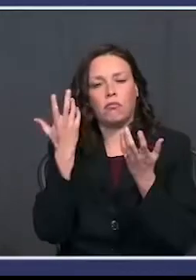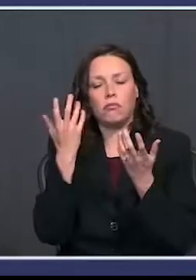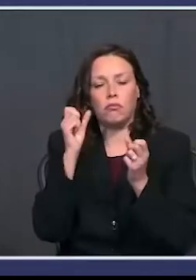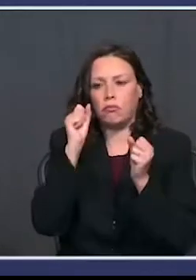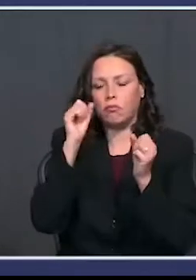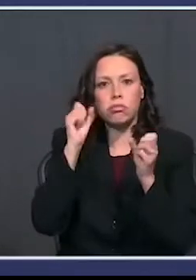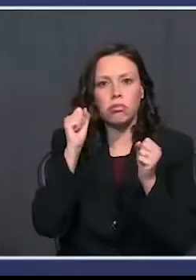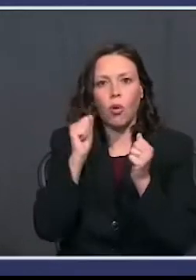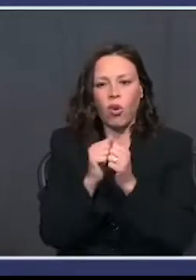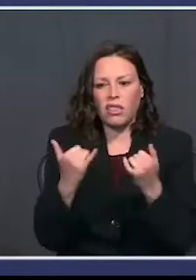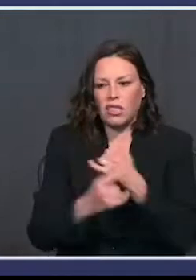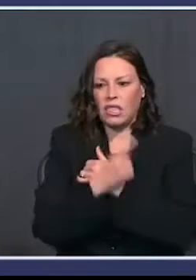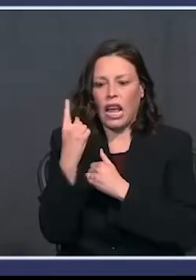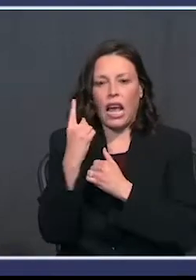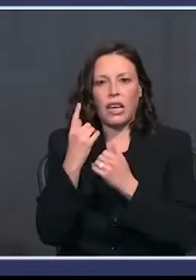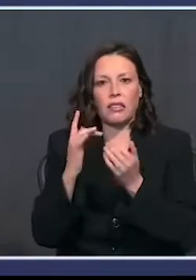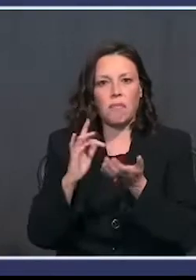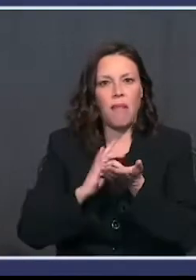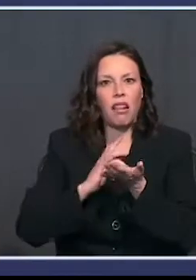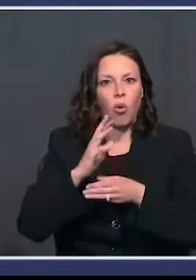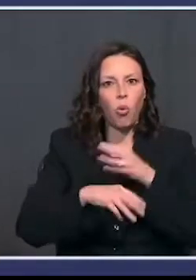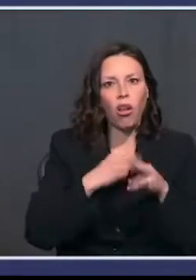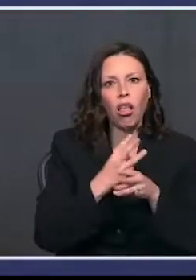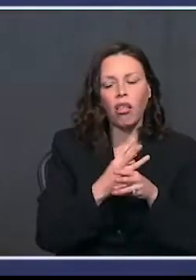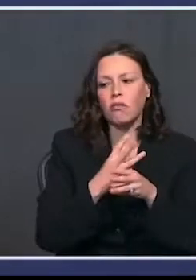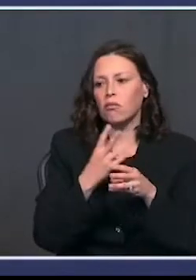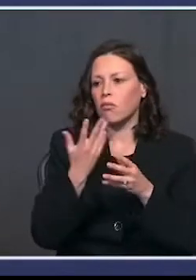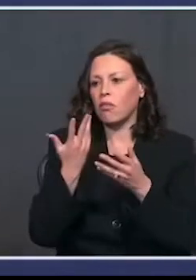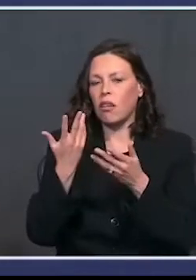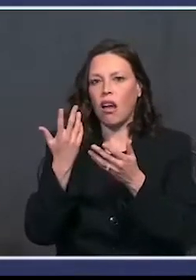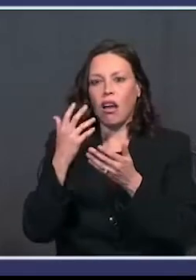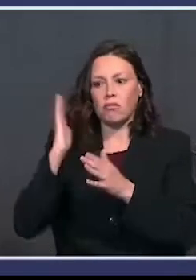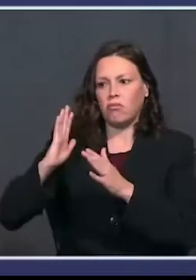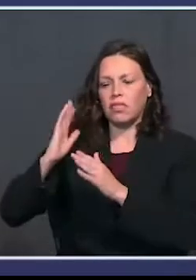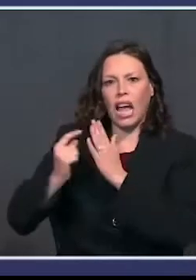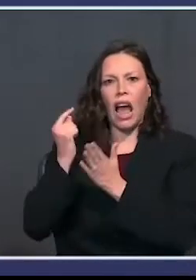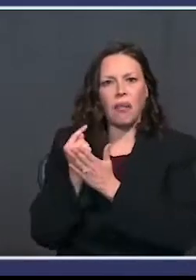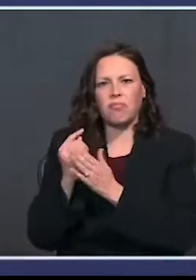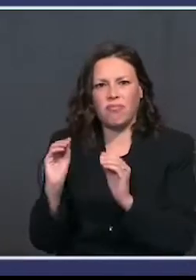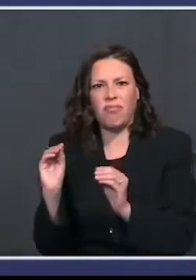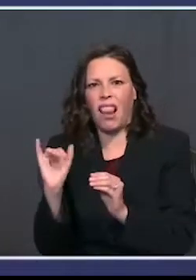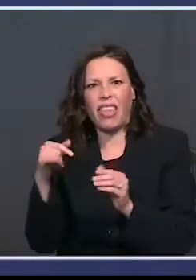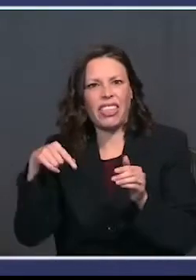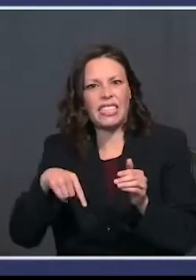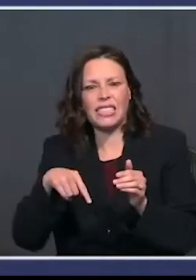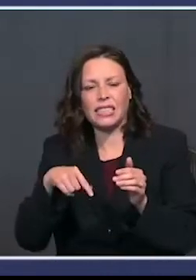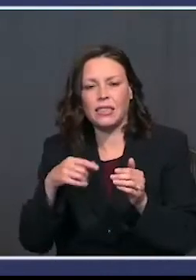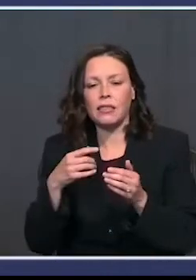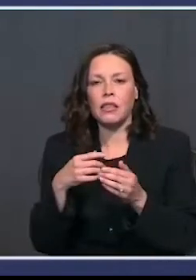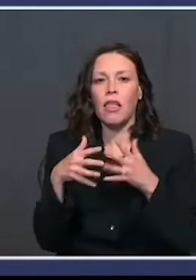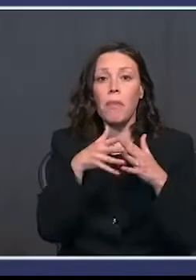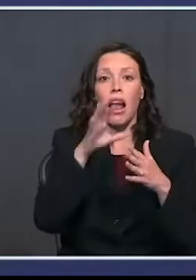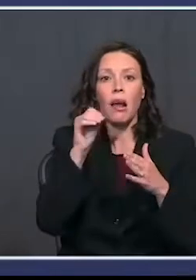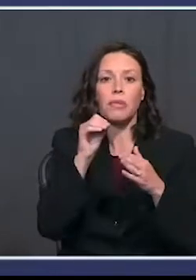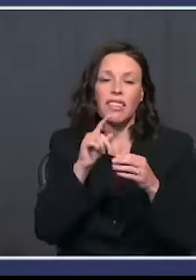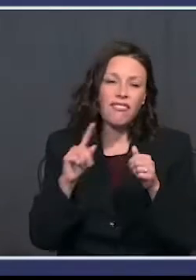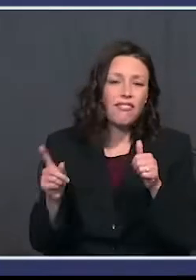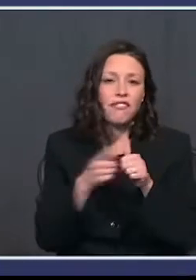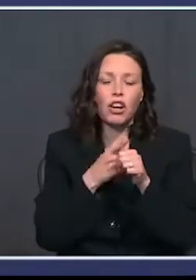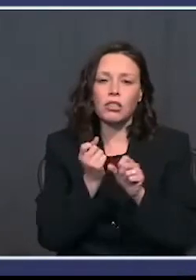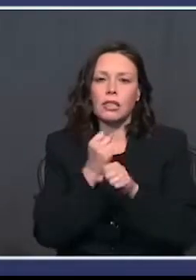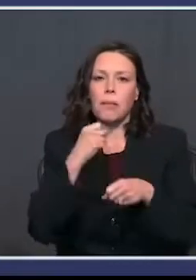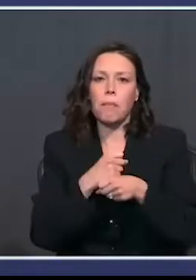day medicine or any other medicine, any other age of medicine. American companies were the first to produce a